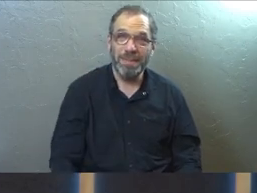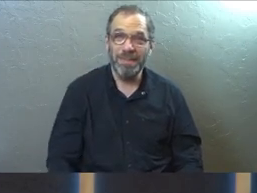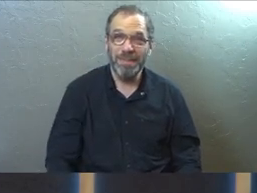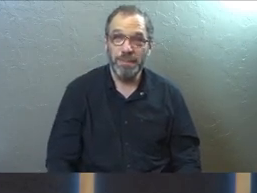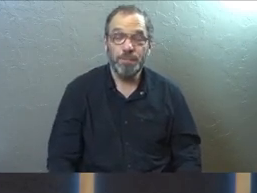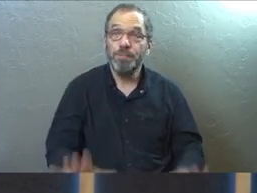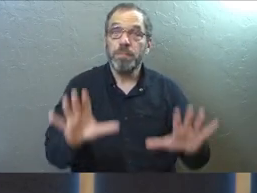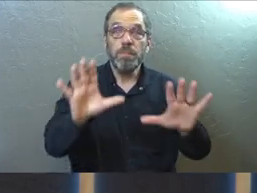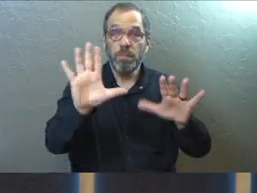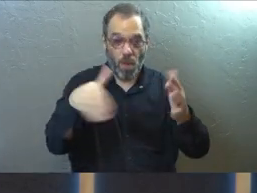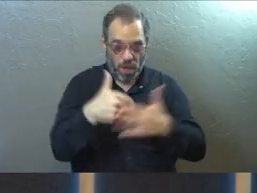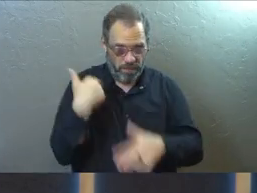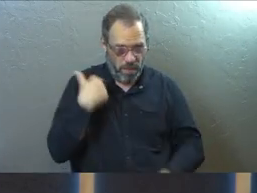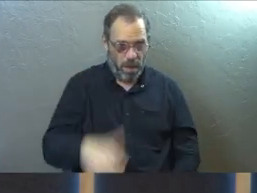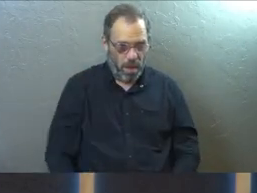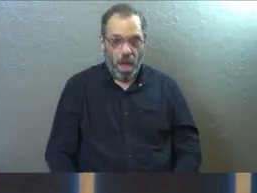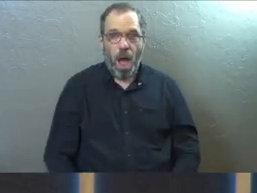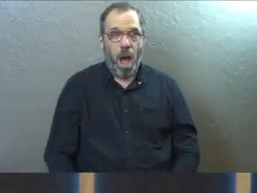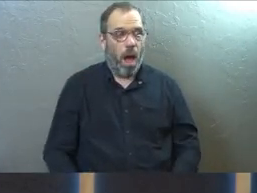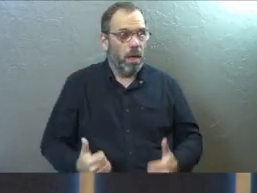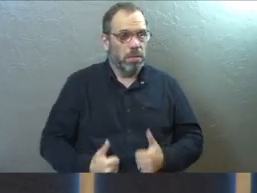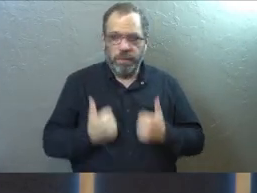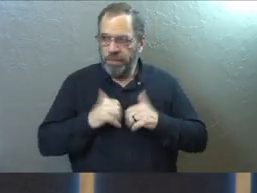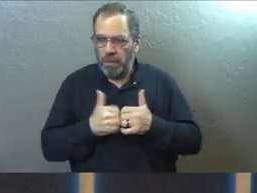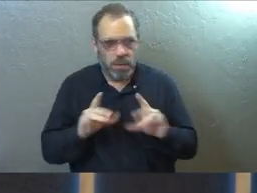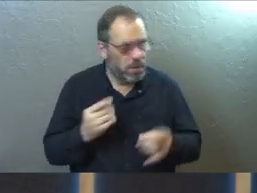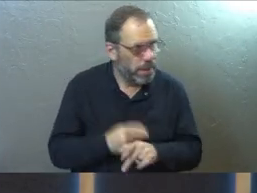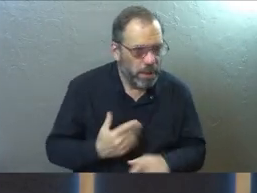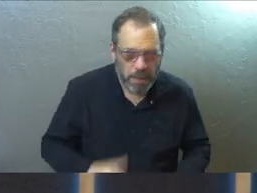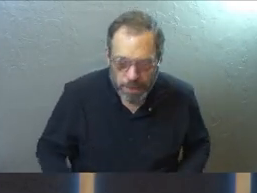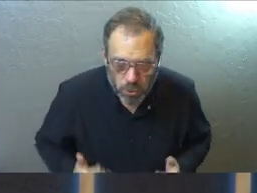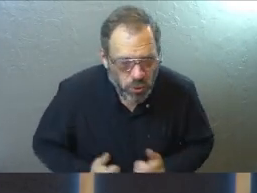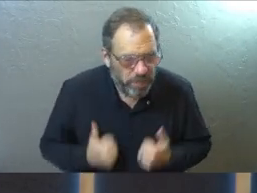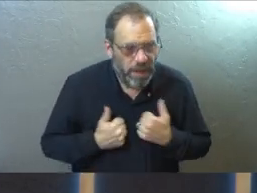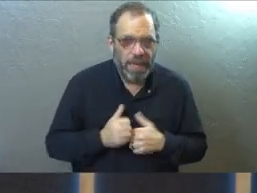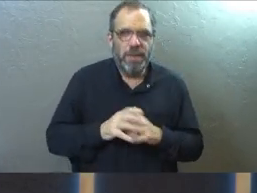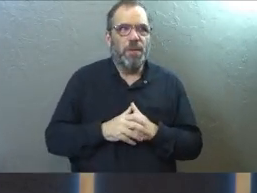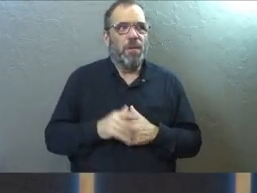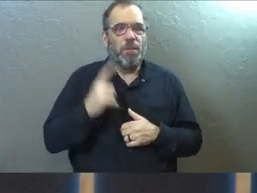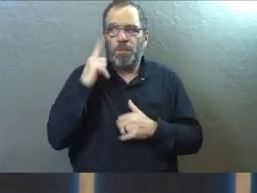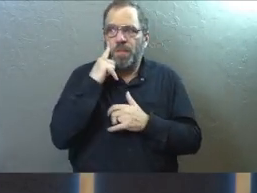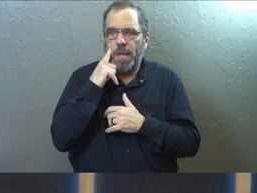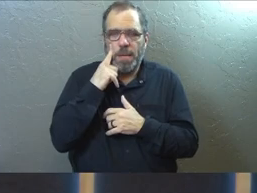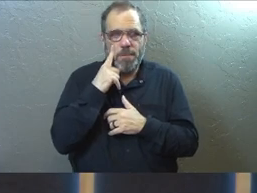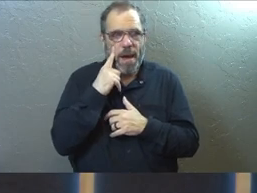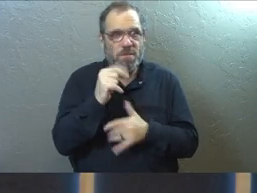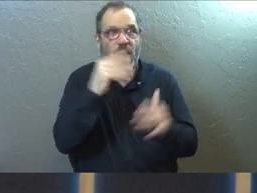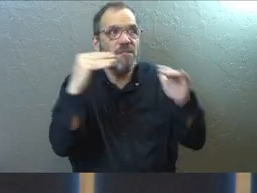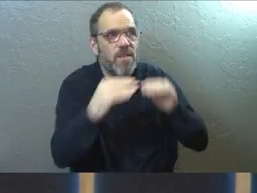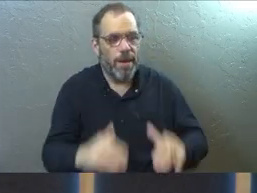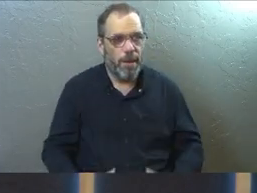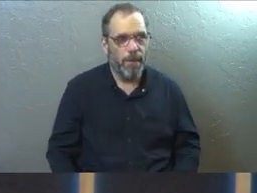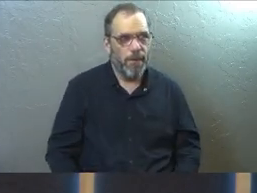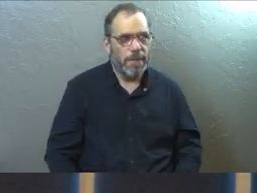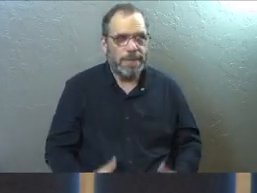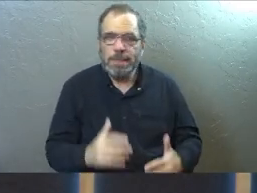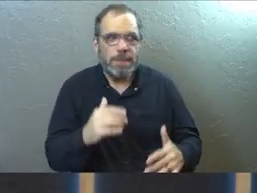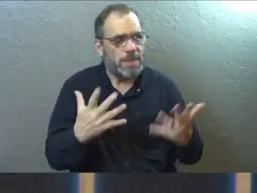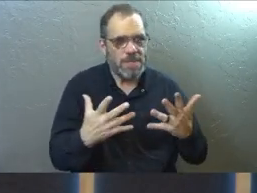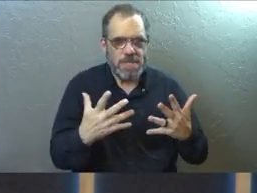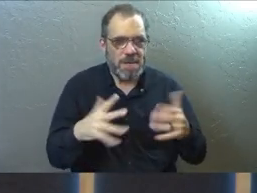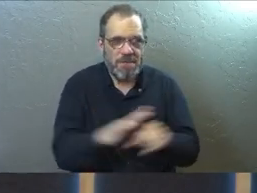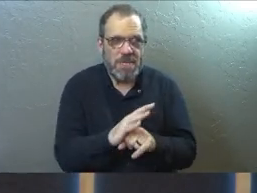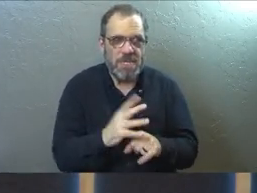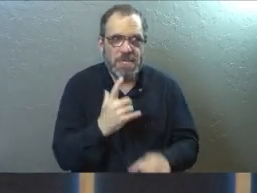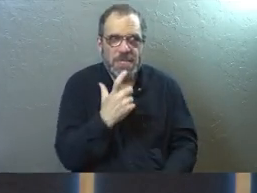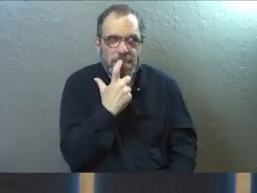nuts because all of us would be about our own survival. All of us would be about the injustice of it all. All of us would